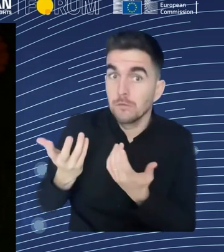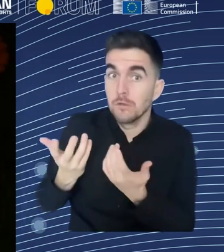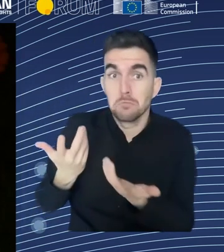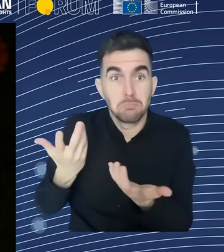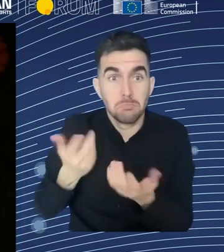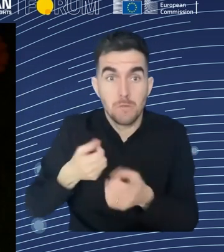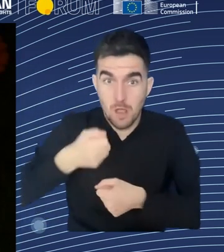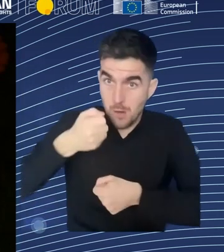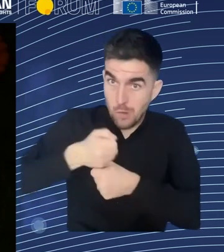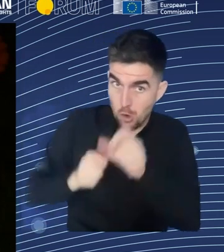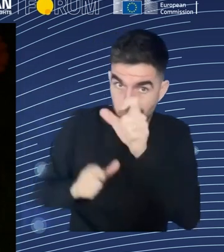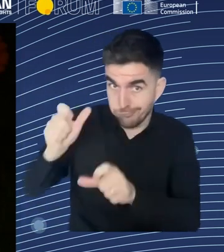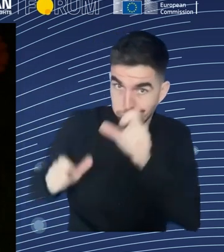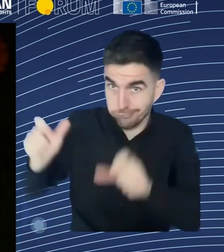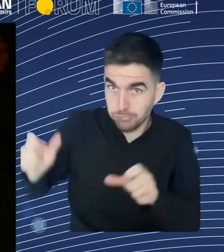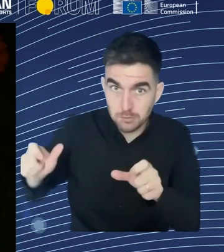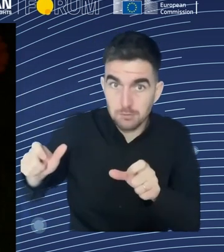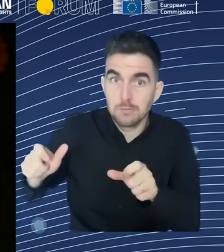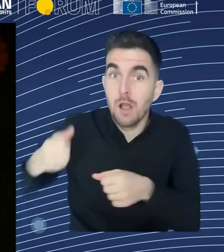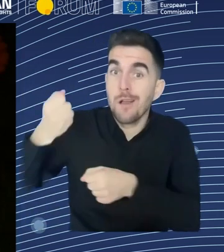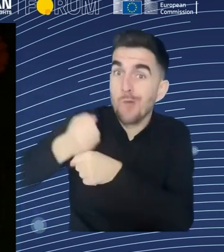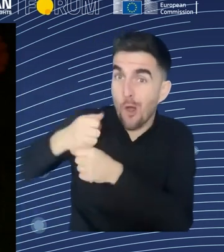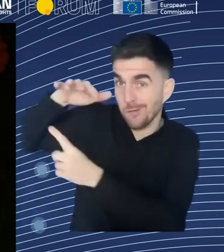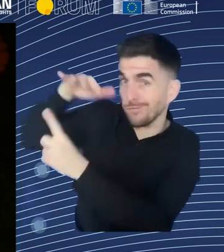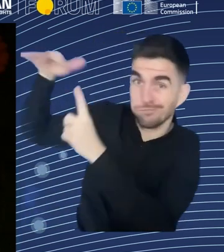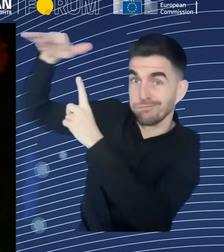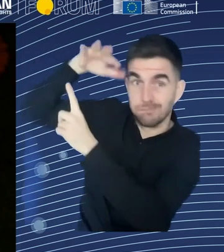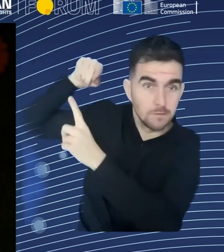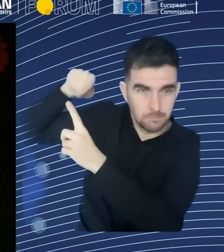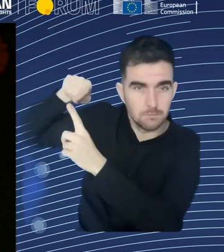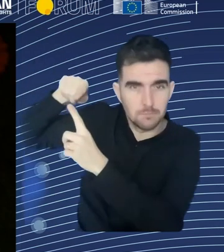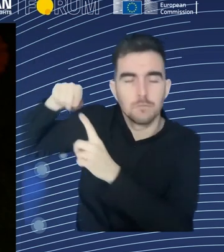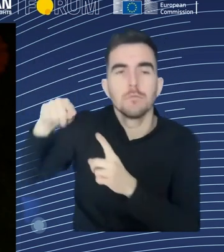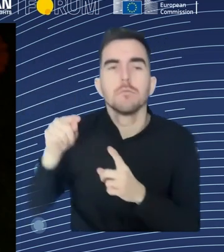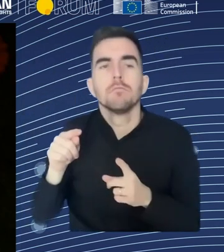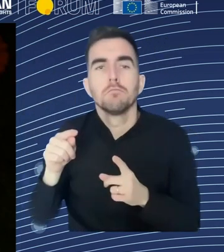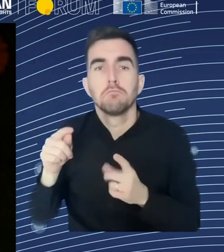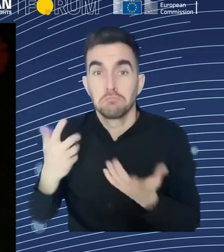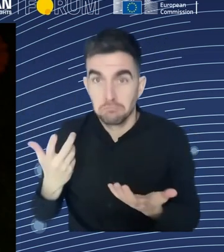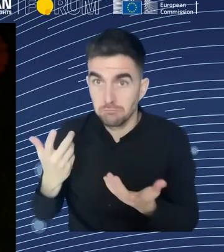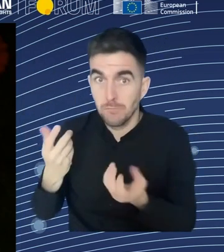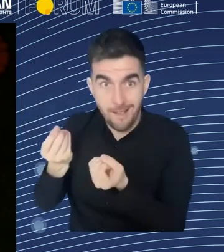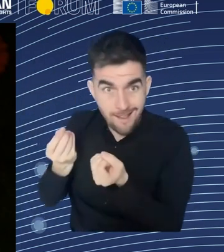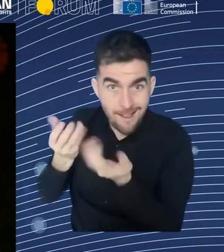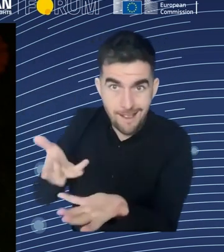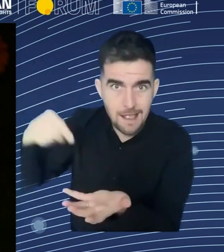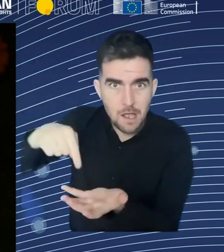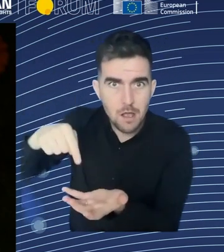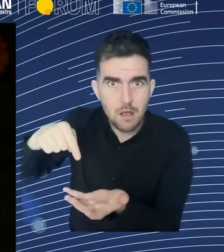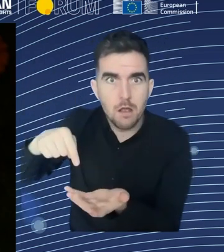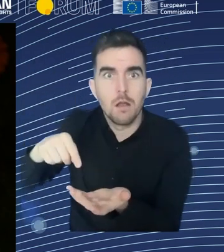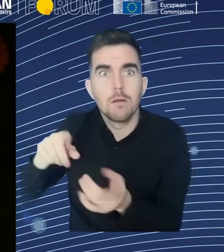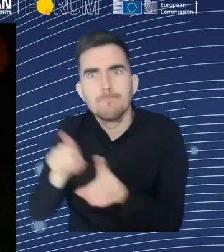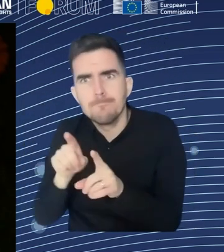is used to replace relationship, then, you know, also we talked about creativity, you know, and we say, okay,